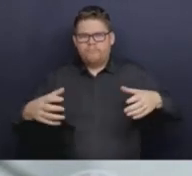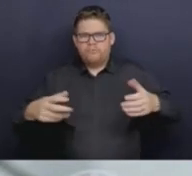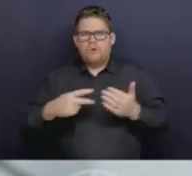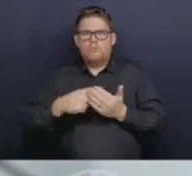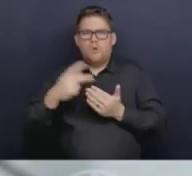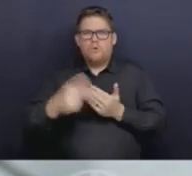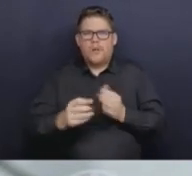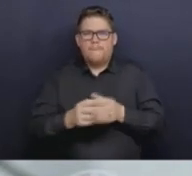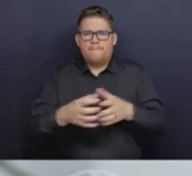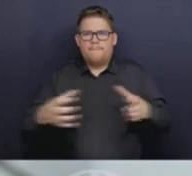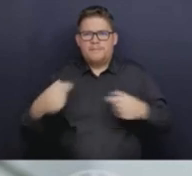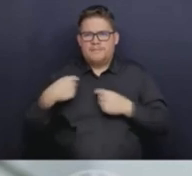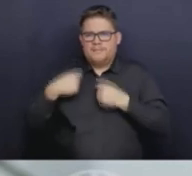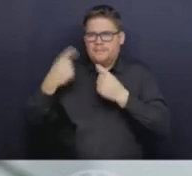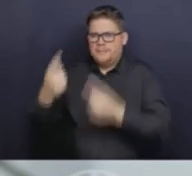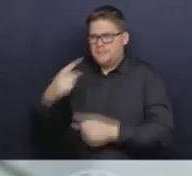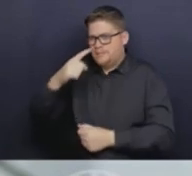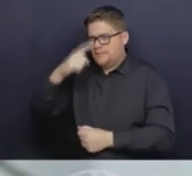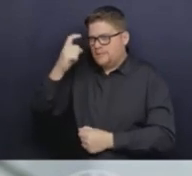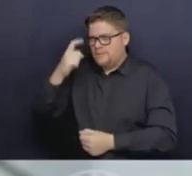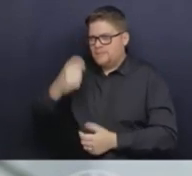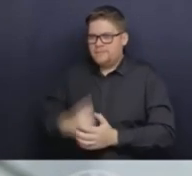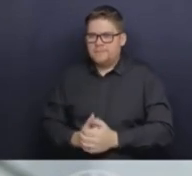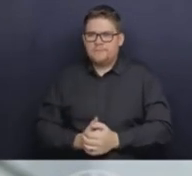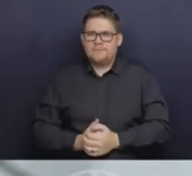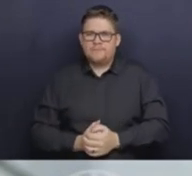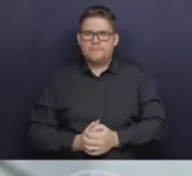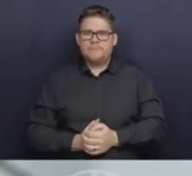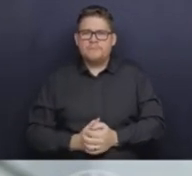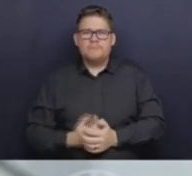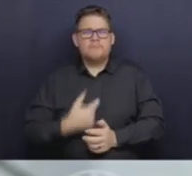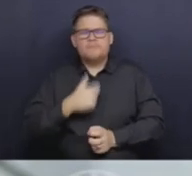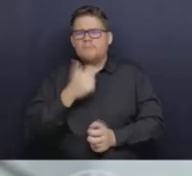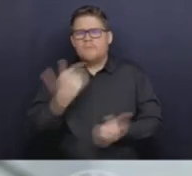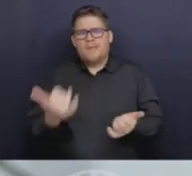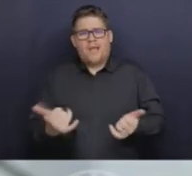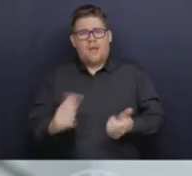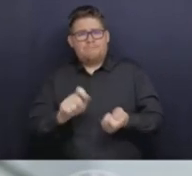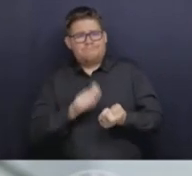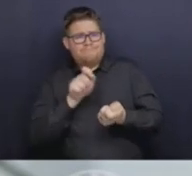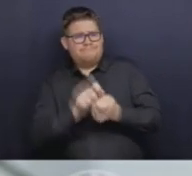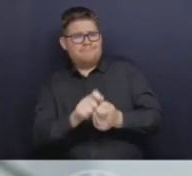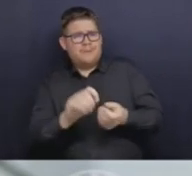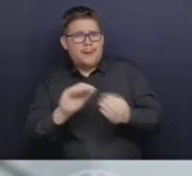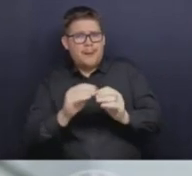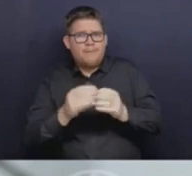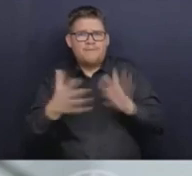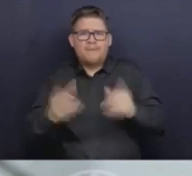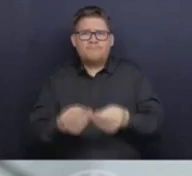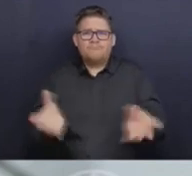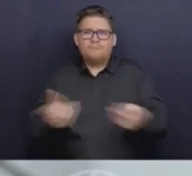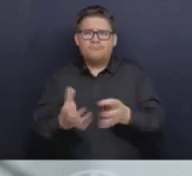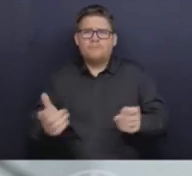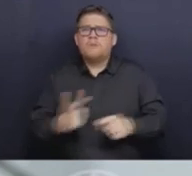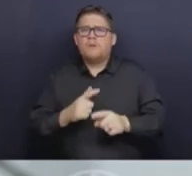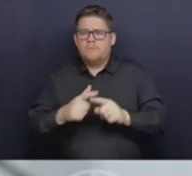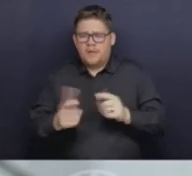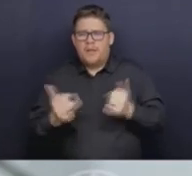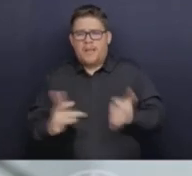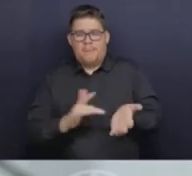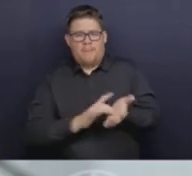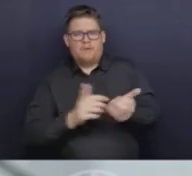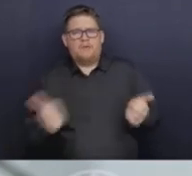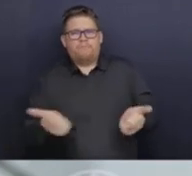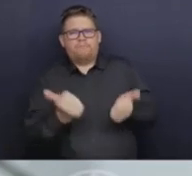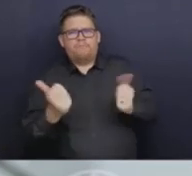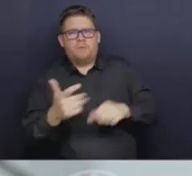I don't have the exact numbers of doses that have been used, but I know that it is much more available. People do